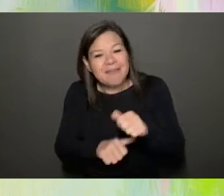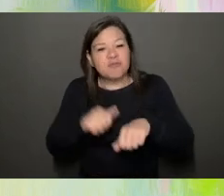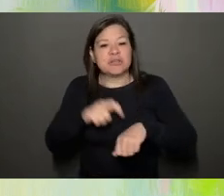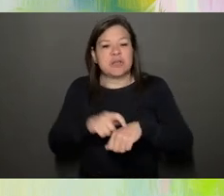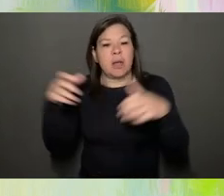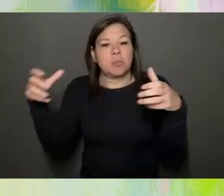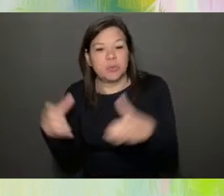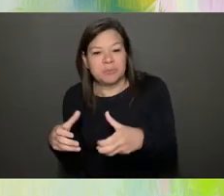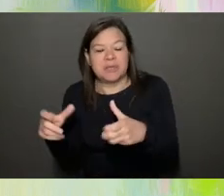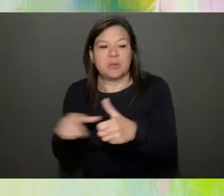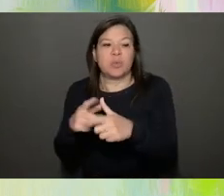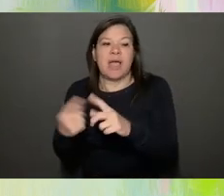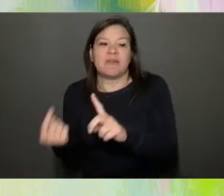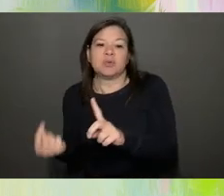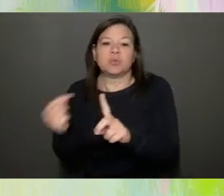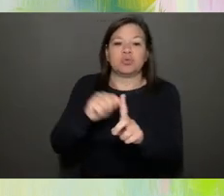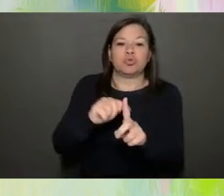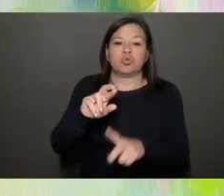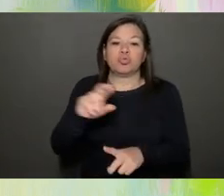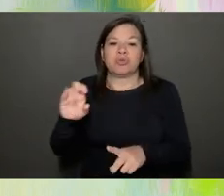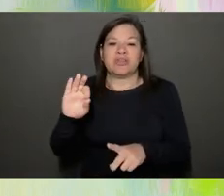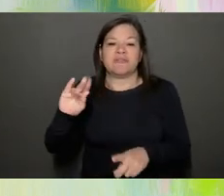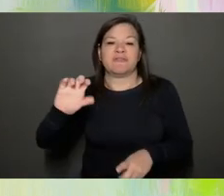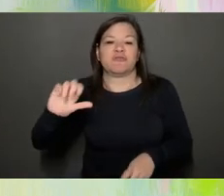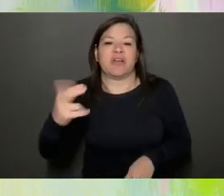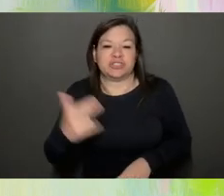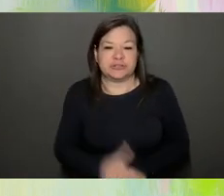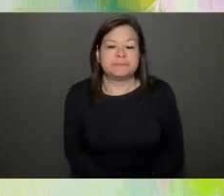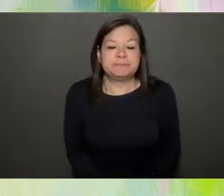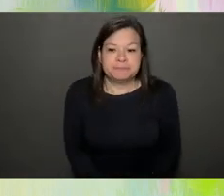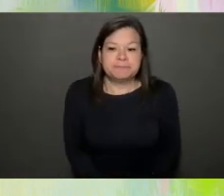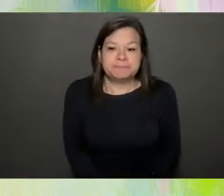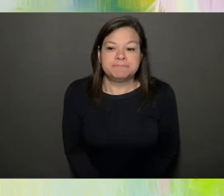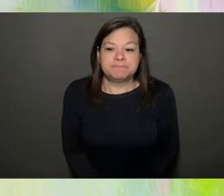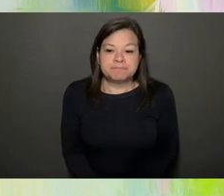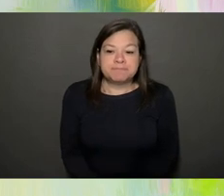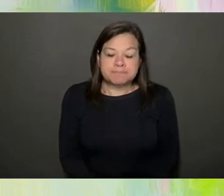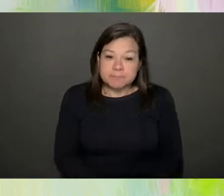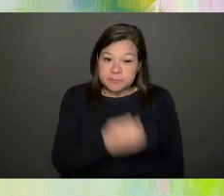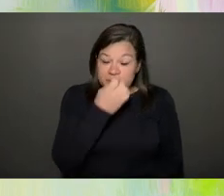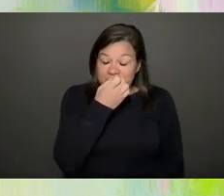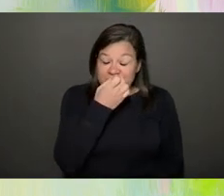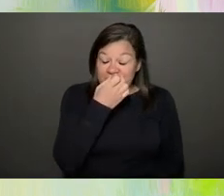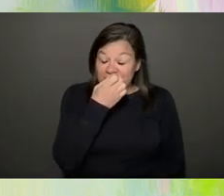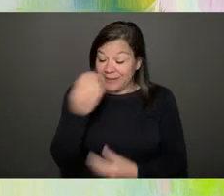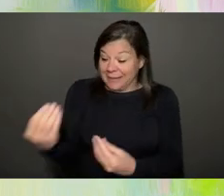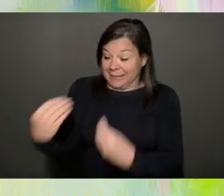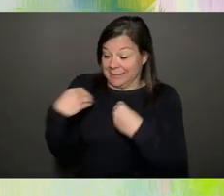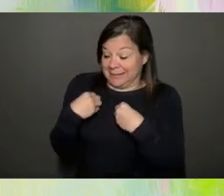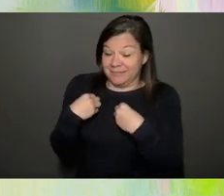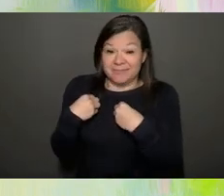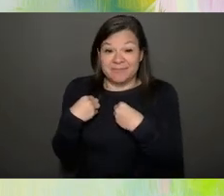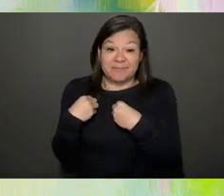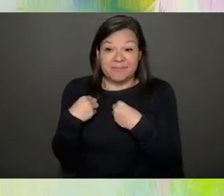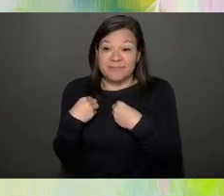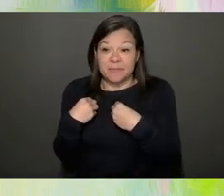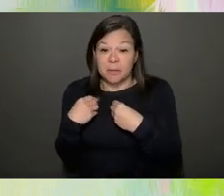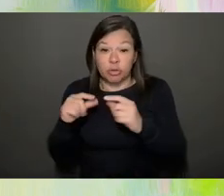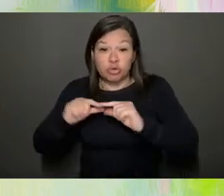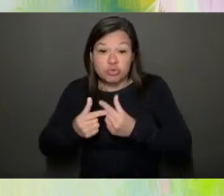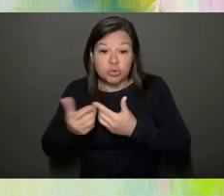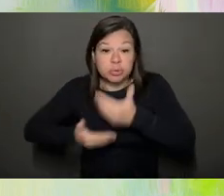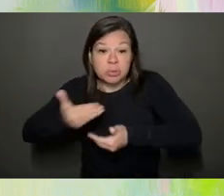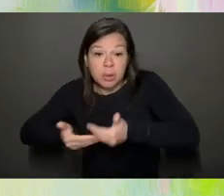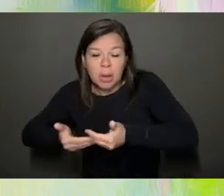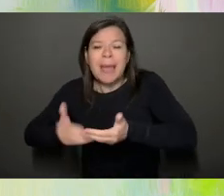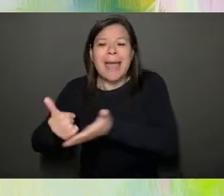do that regrounding. And I think it doesn't just bring the group along. It reminds us of why we're doing it. So we really love